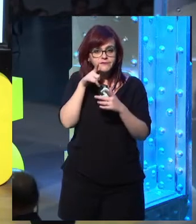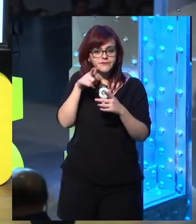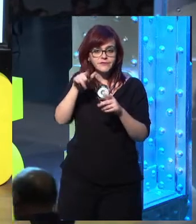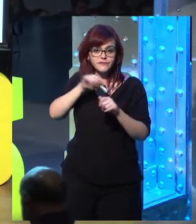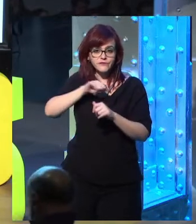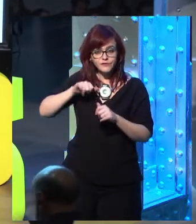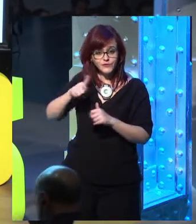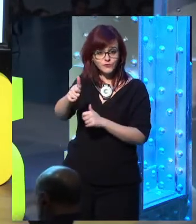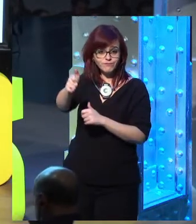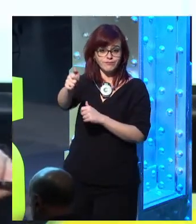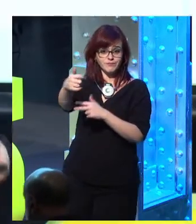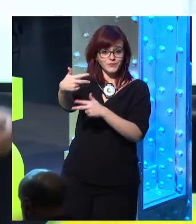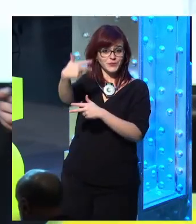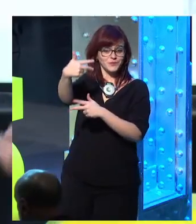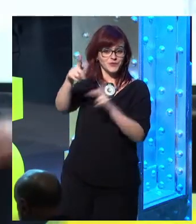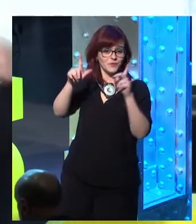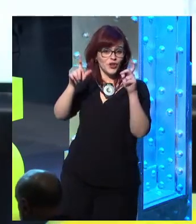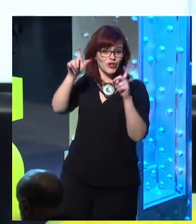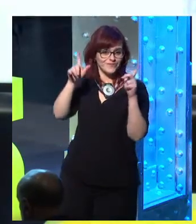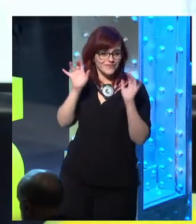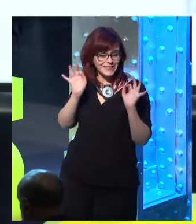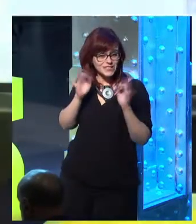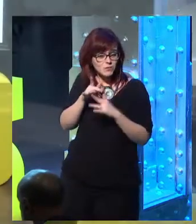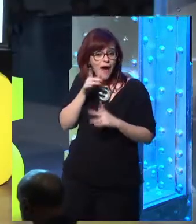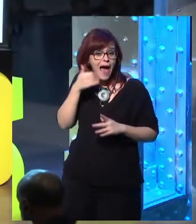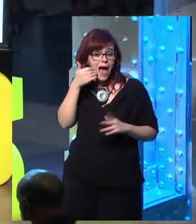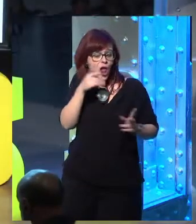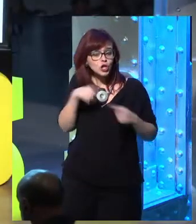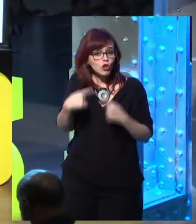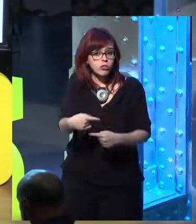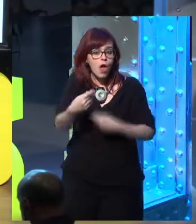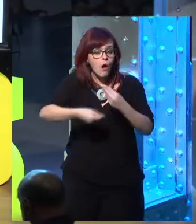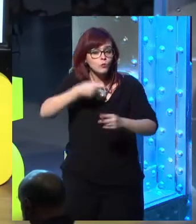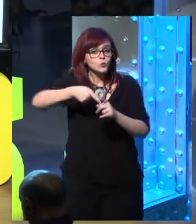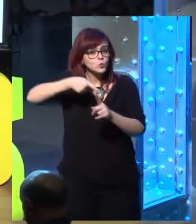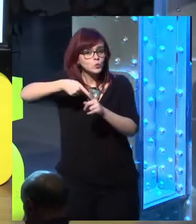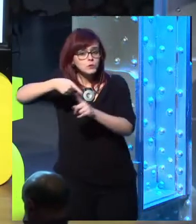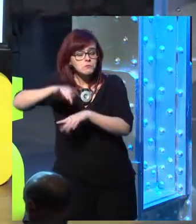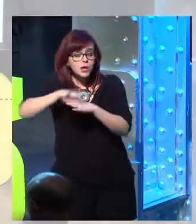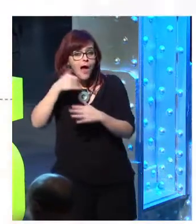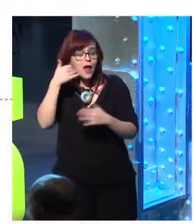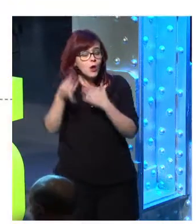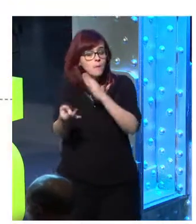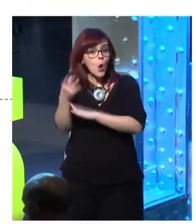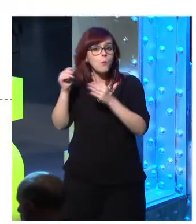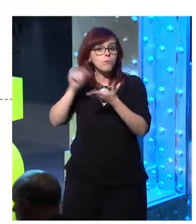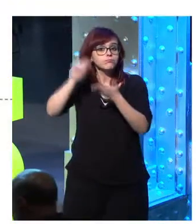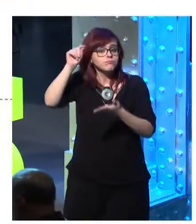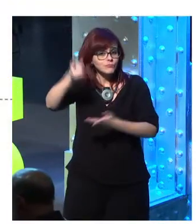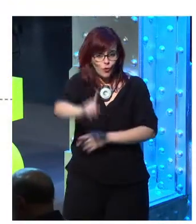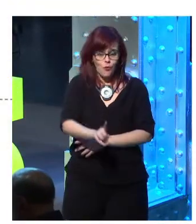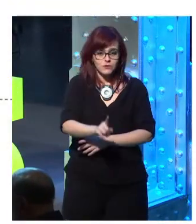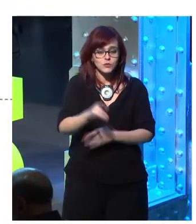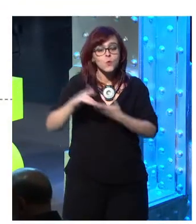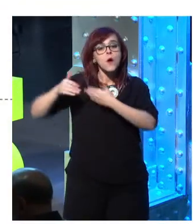invisibility line is there. Anything that gets you to that norm, that current norm, is restorative. So